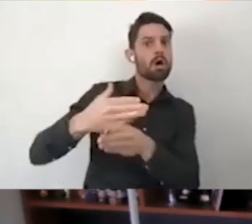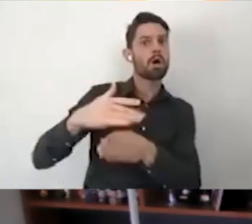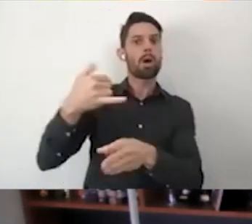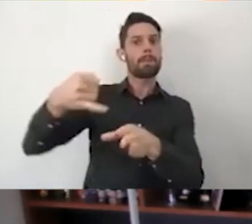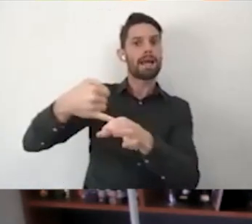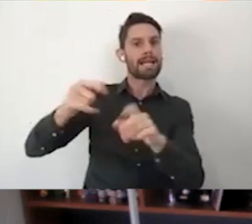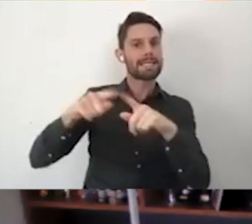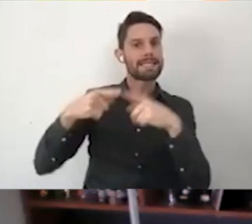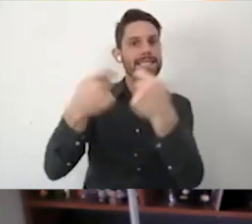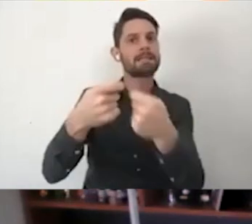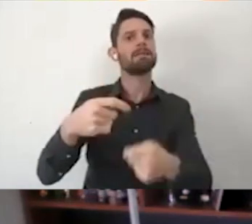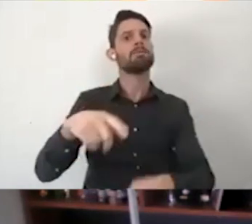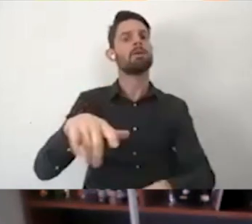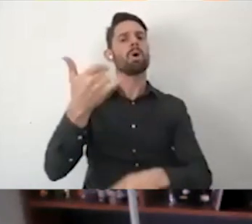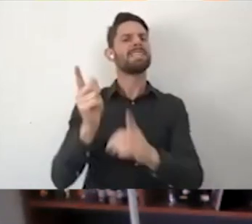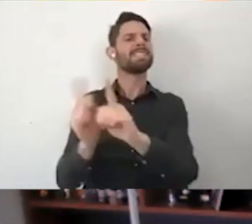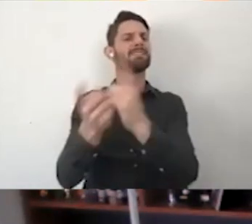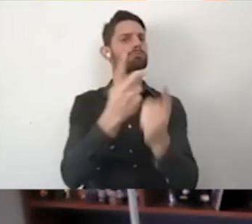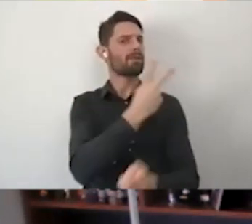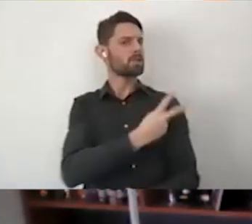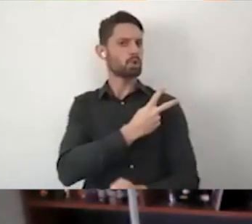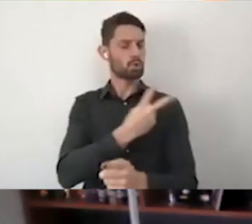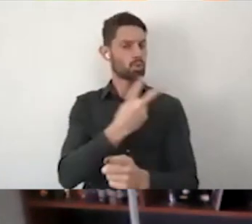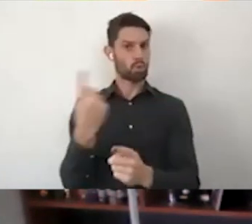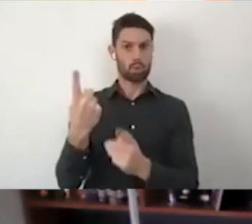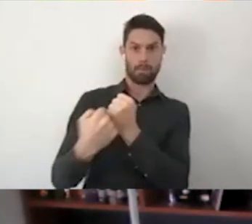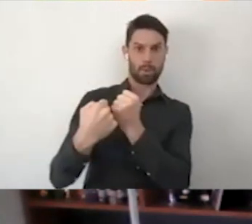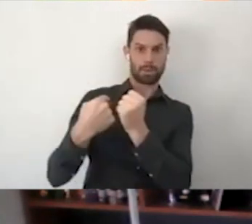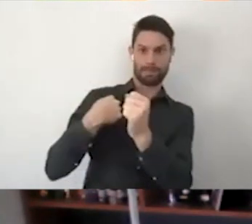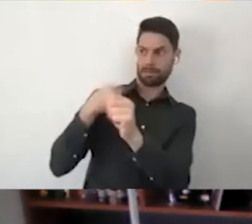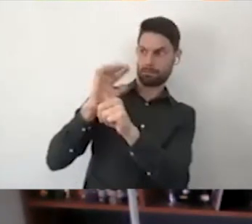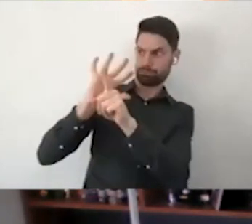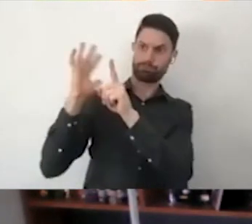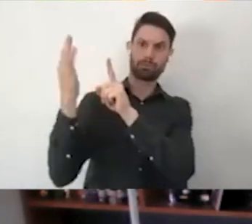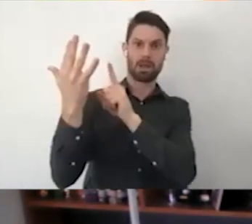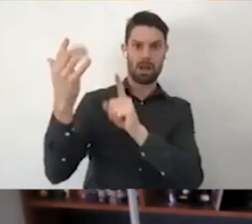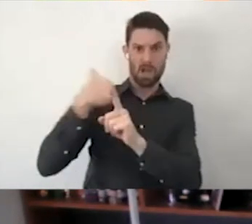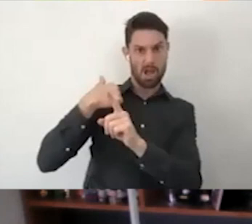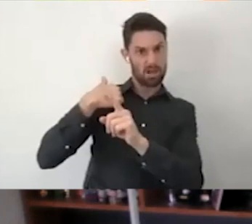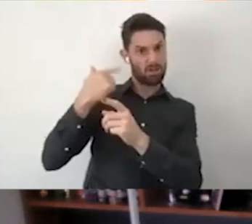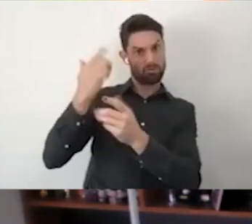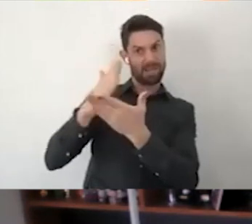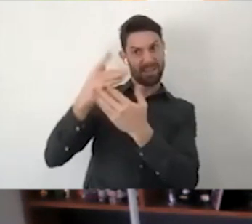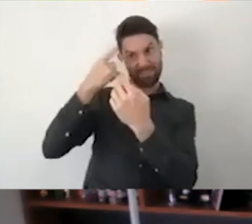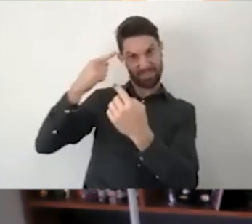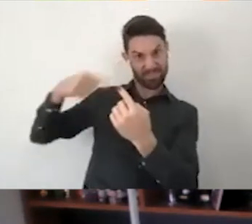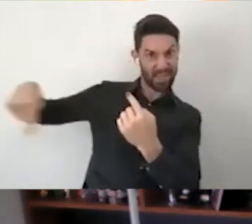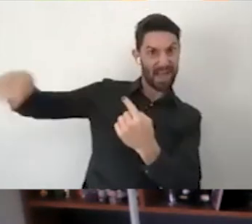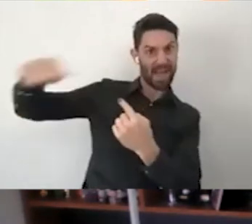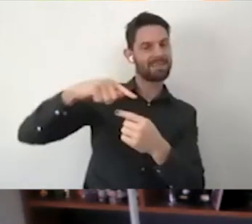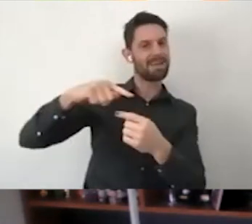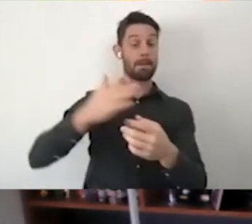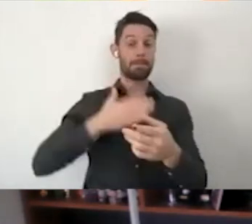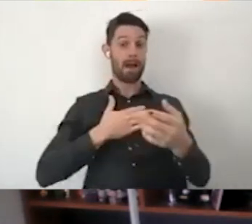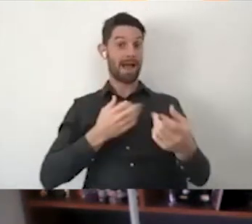allied health professionals, I see them as the engine to my car and they are exactly the